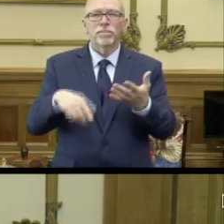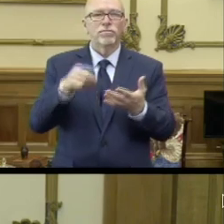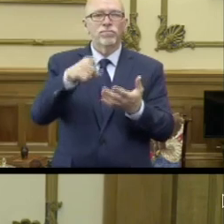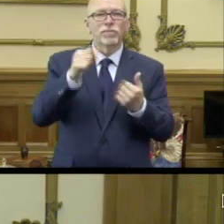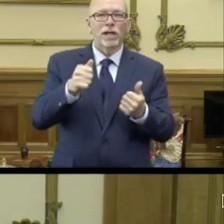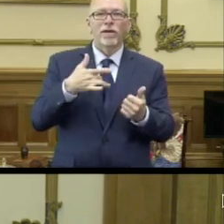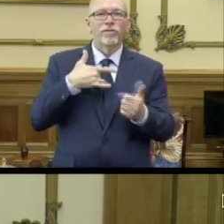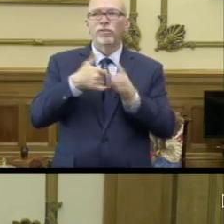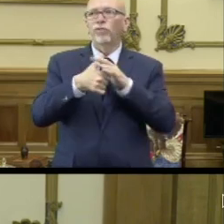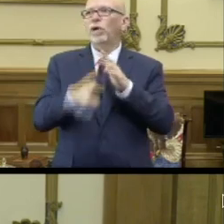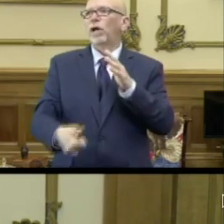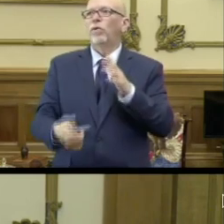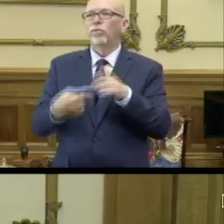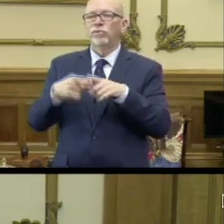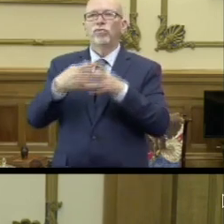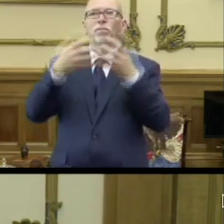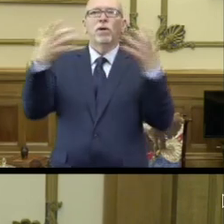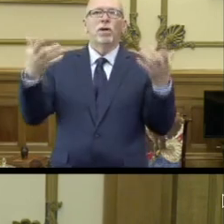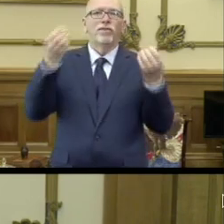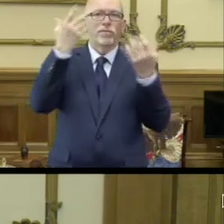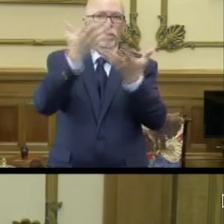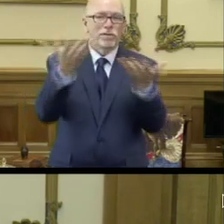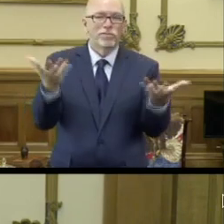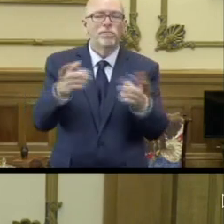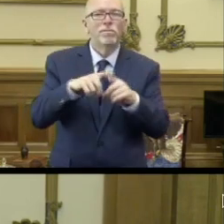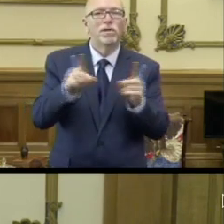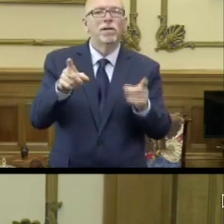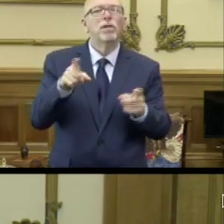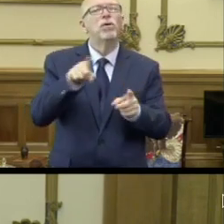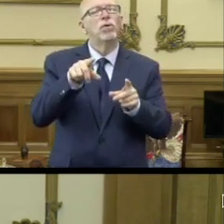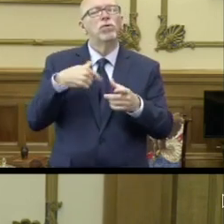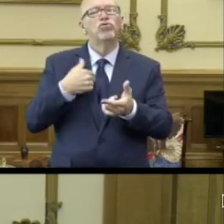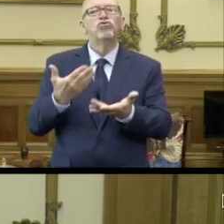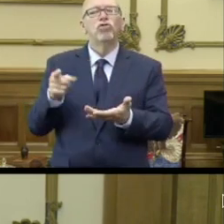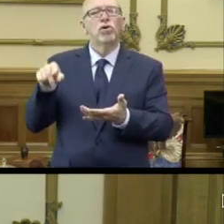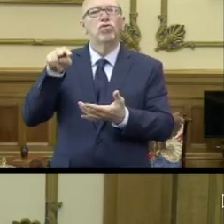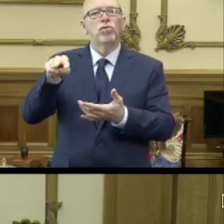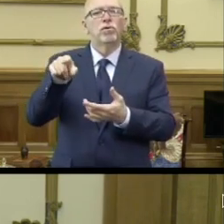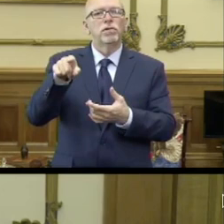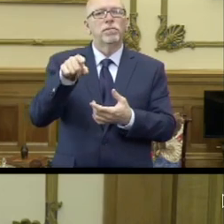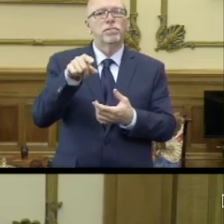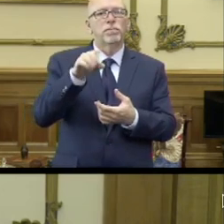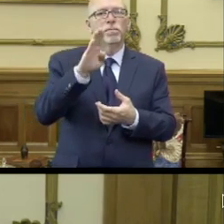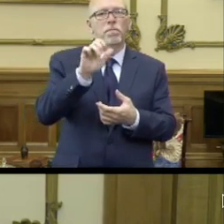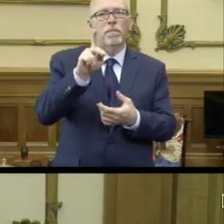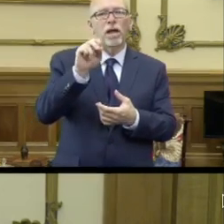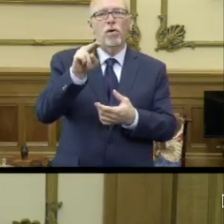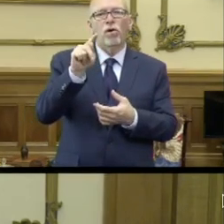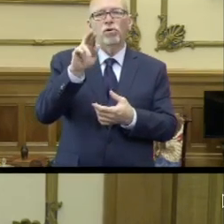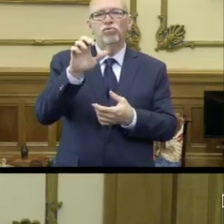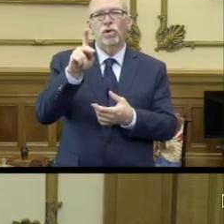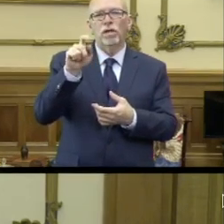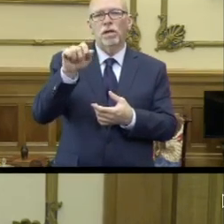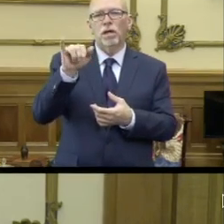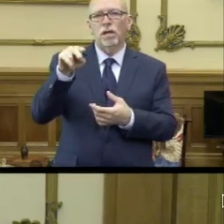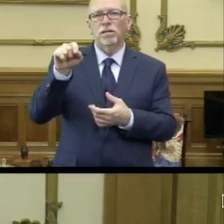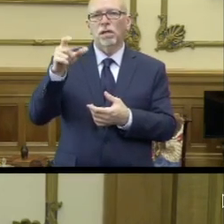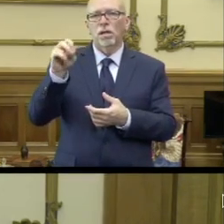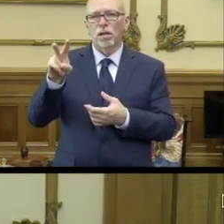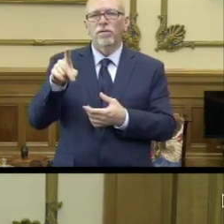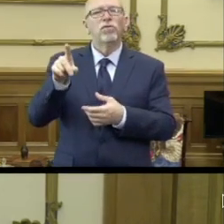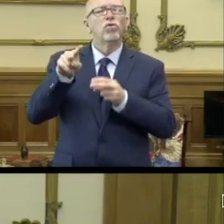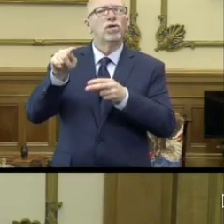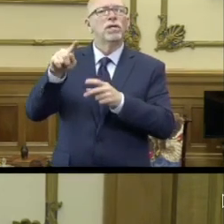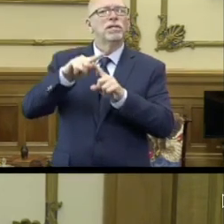drown in that sea of information. But go to that, or go to backontrack.in.gov and look at